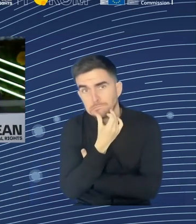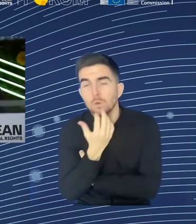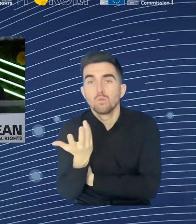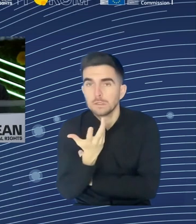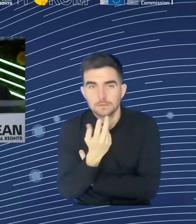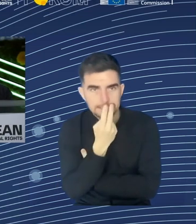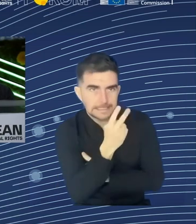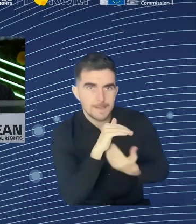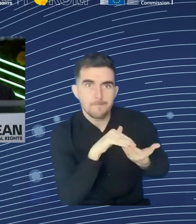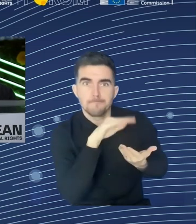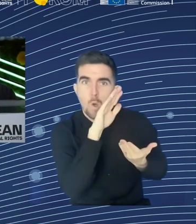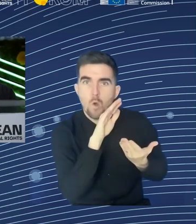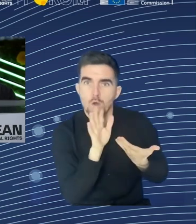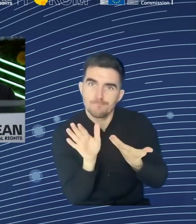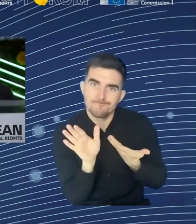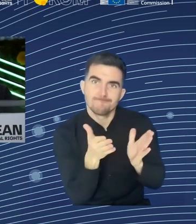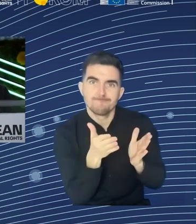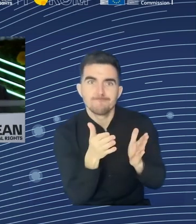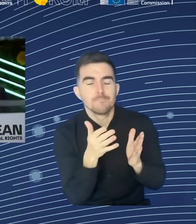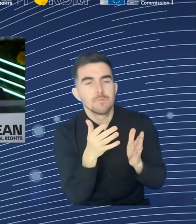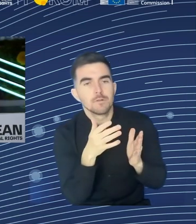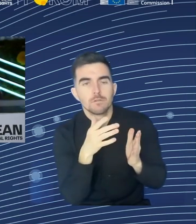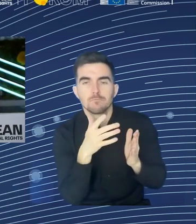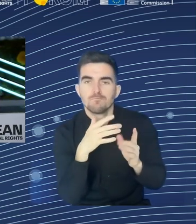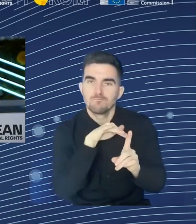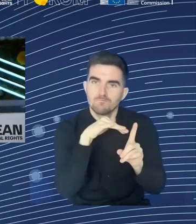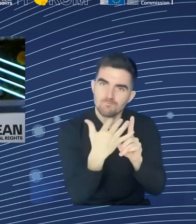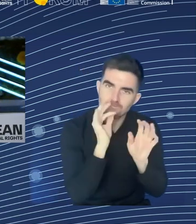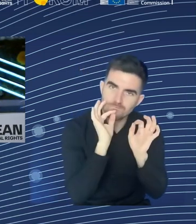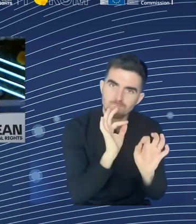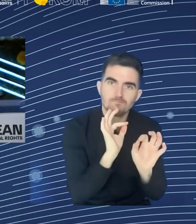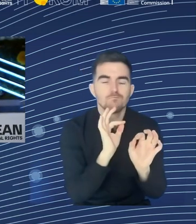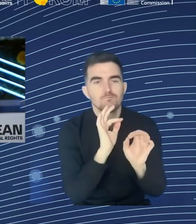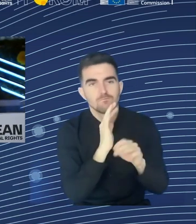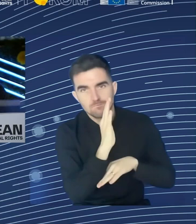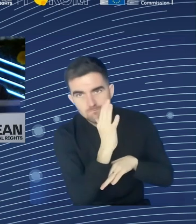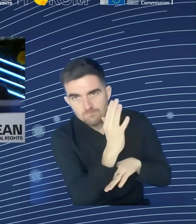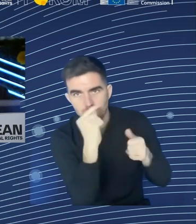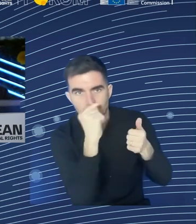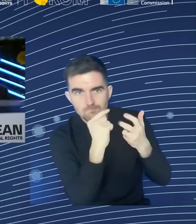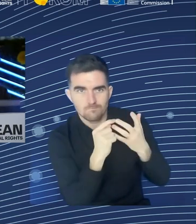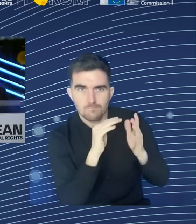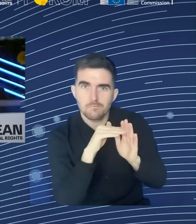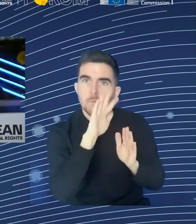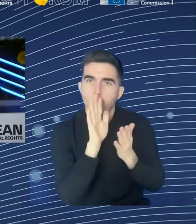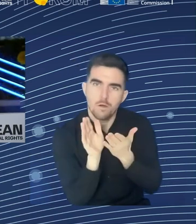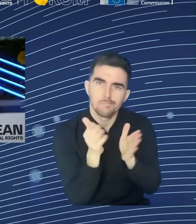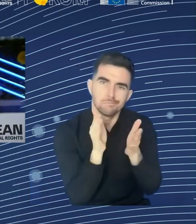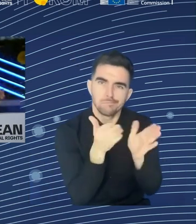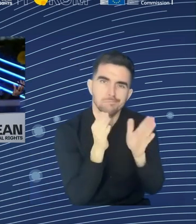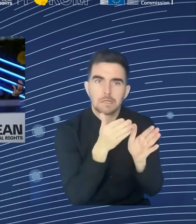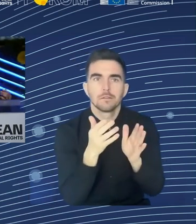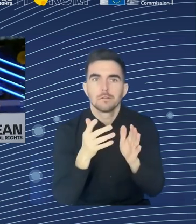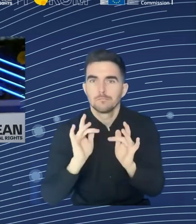at some of the measures that can be taken in order to respond to these challenges. Now,